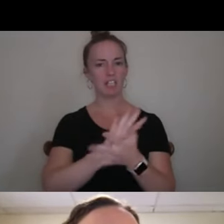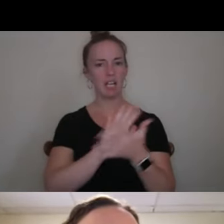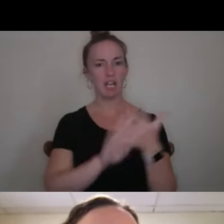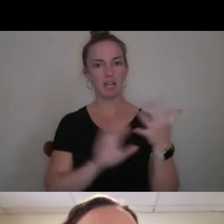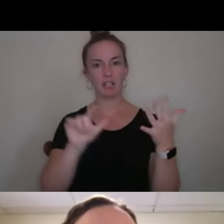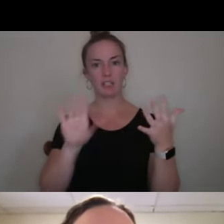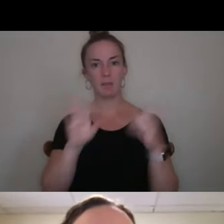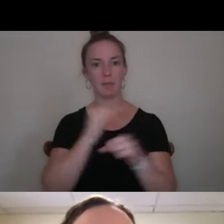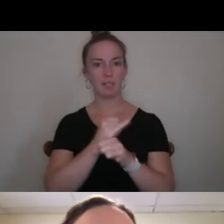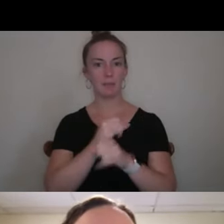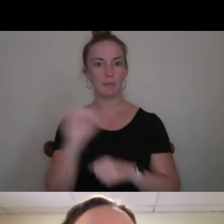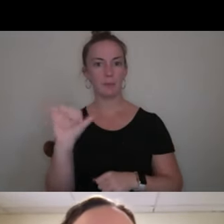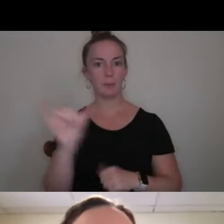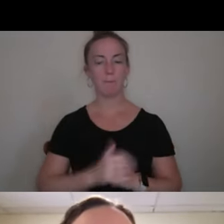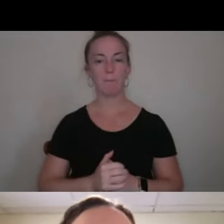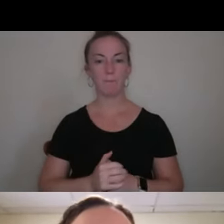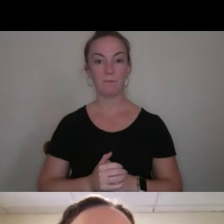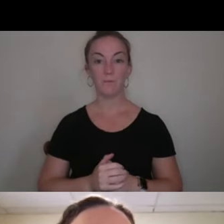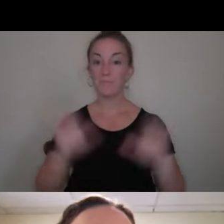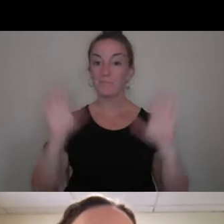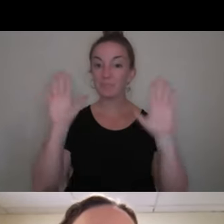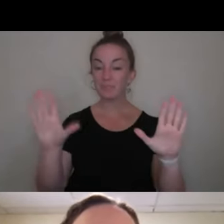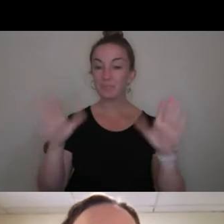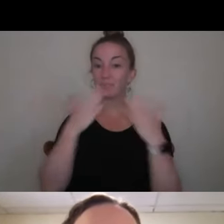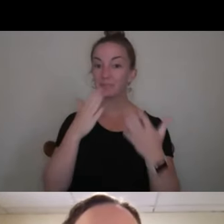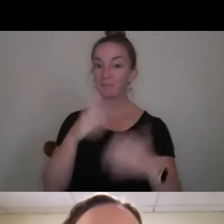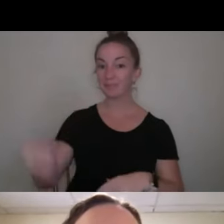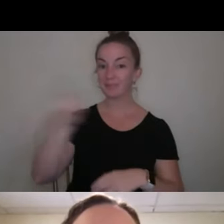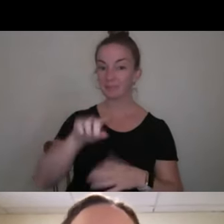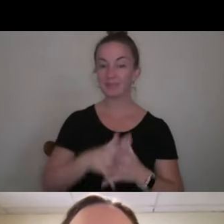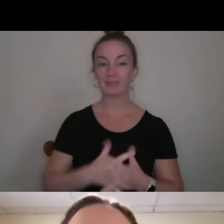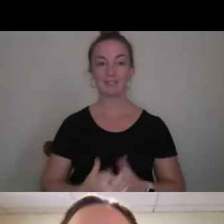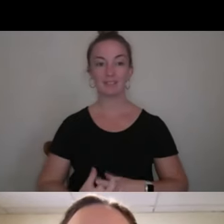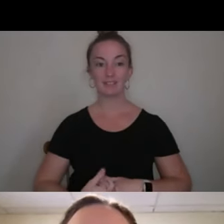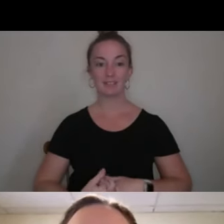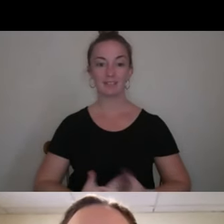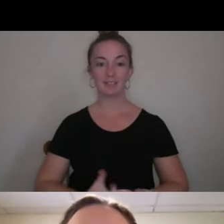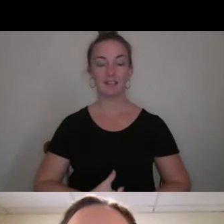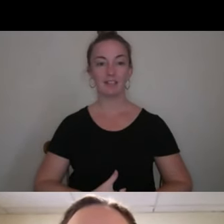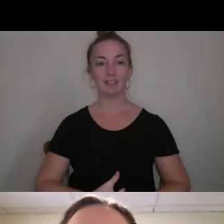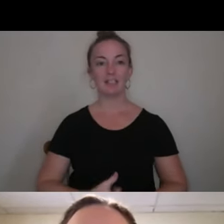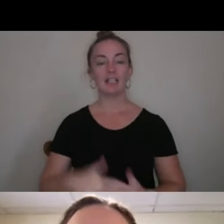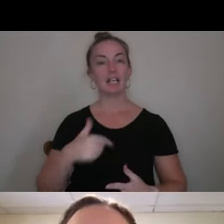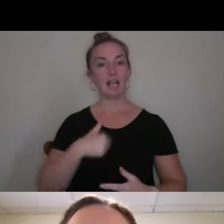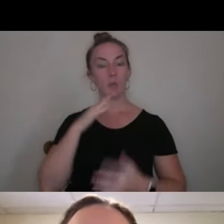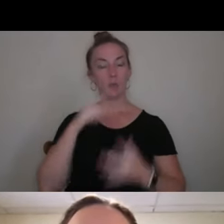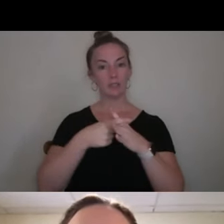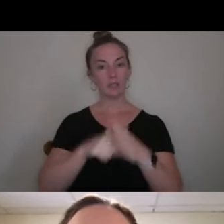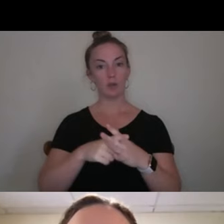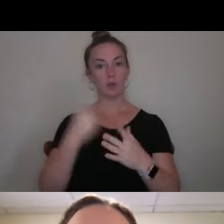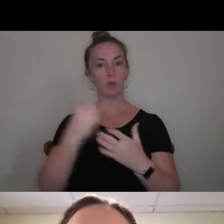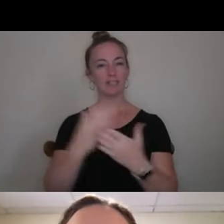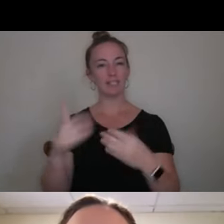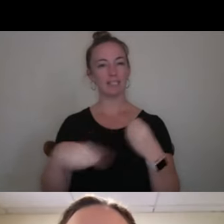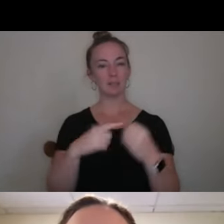campus as well. Great. Well, thank you guys. So I'm going to get started. One of the things about